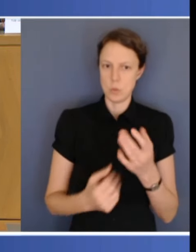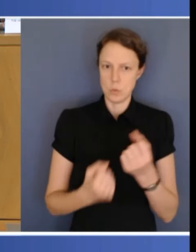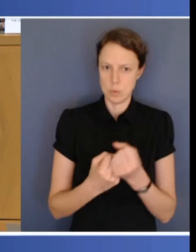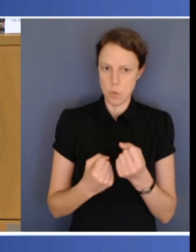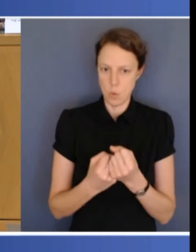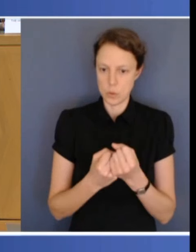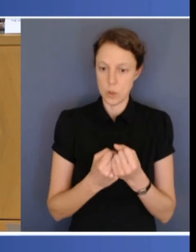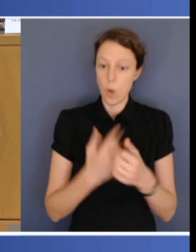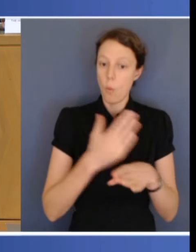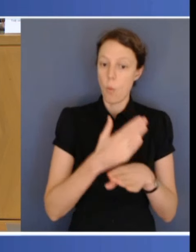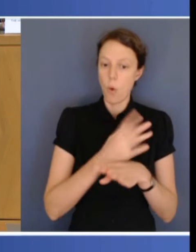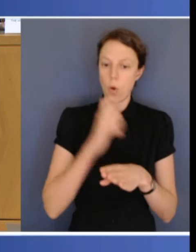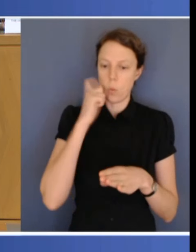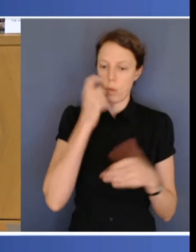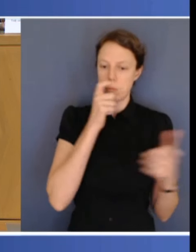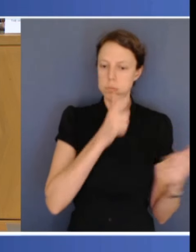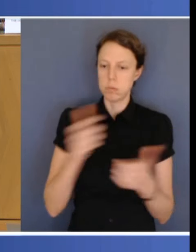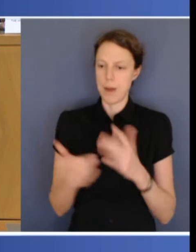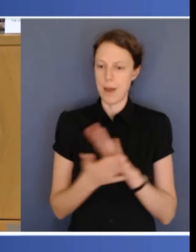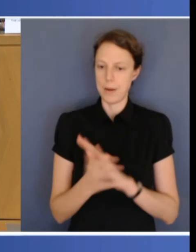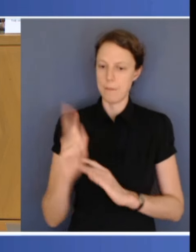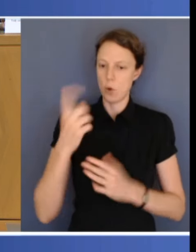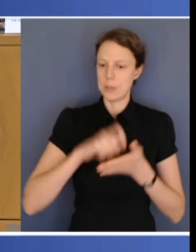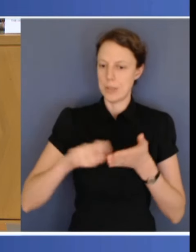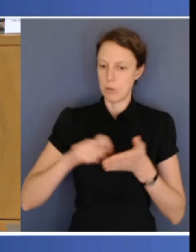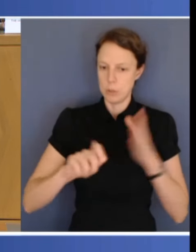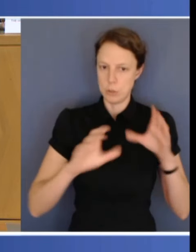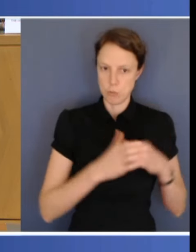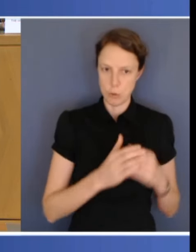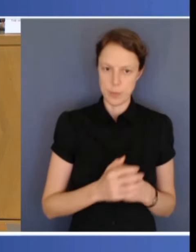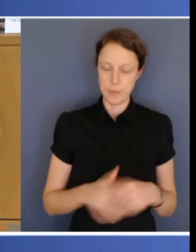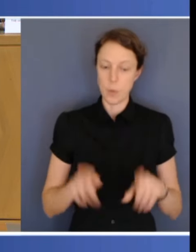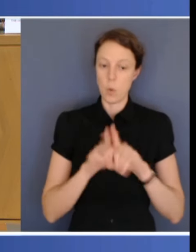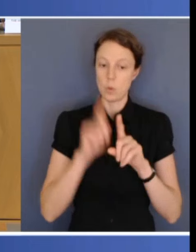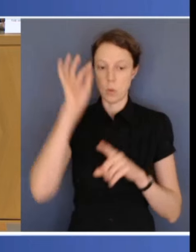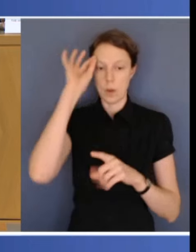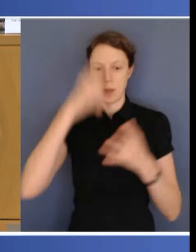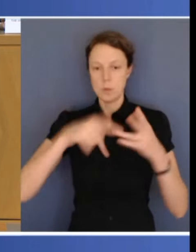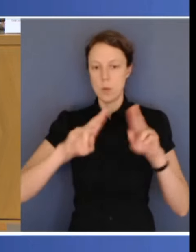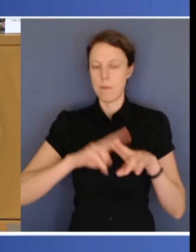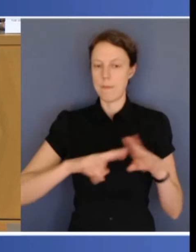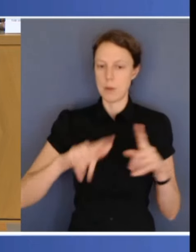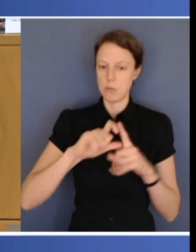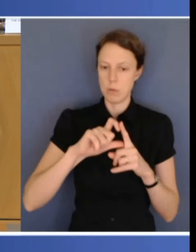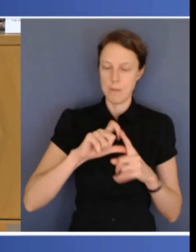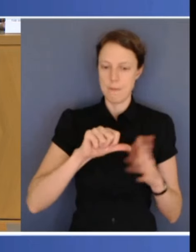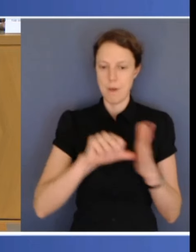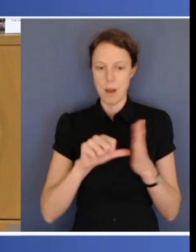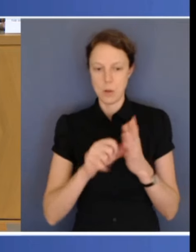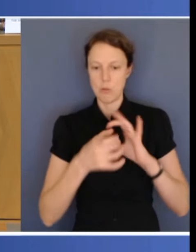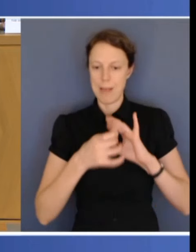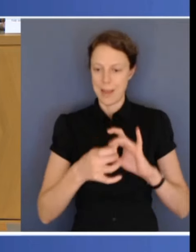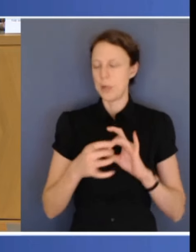First Secretaries Group. In addition, the Council of Federal Financial Relations, that is the Treasurers, will